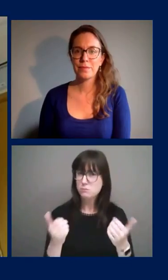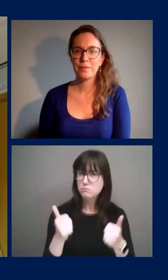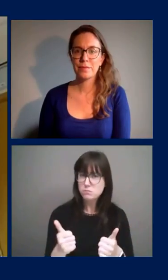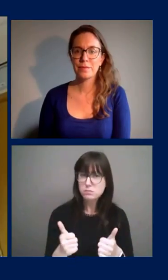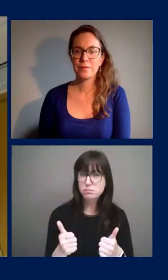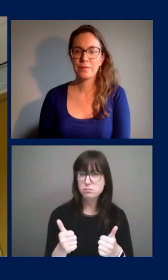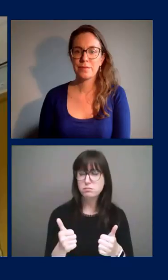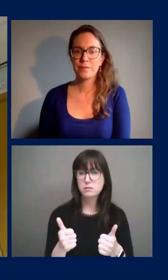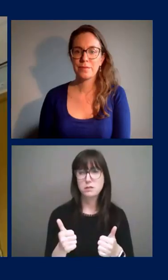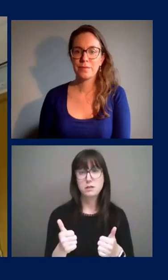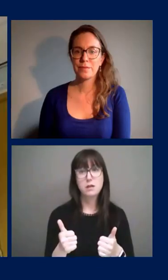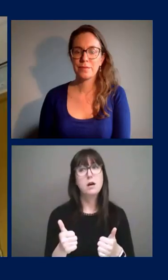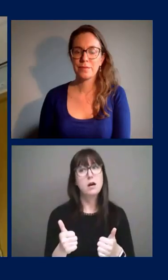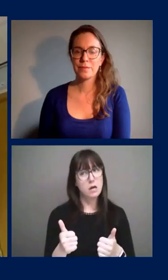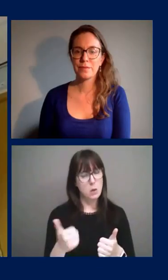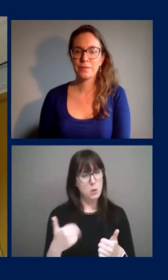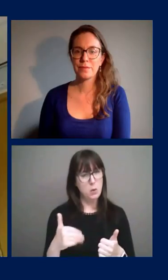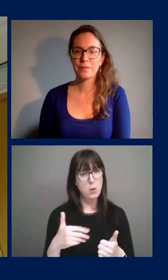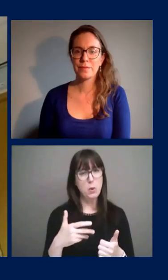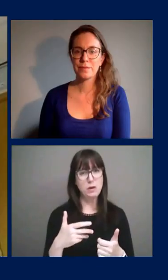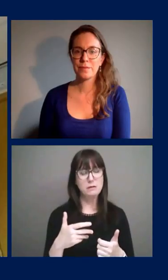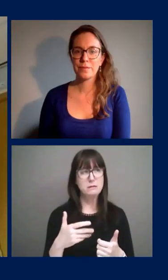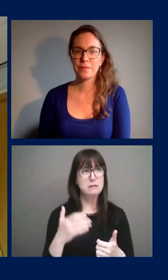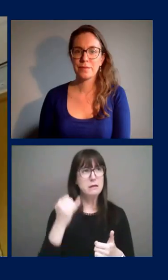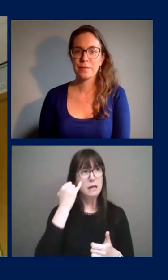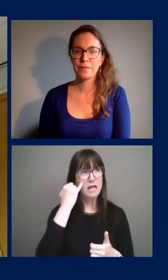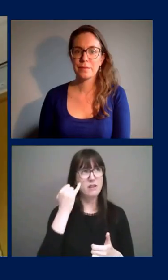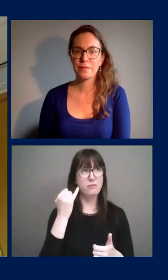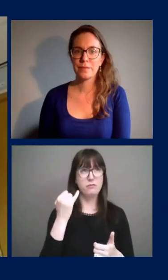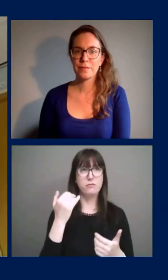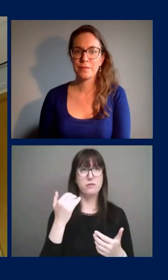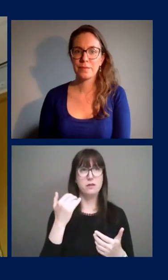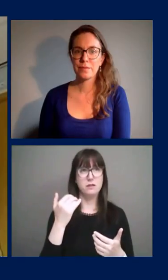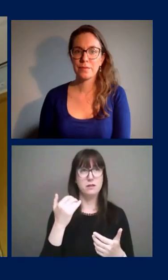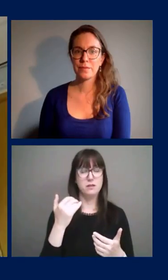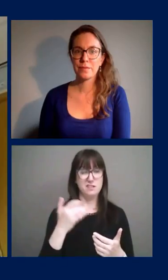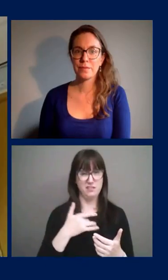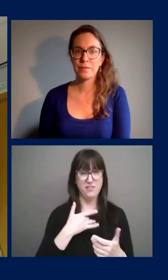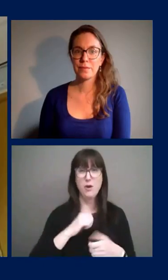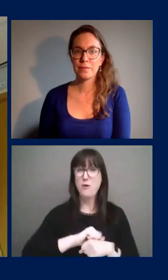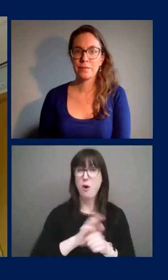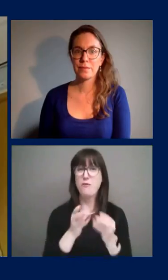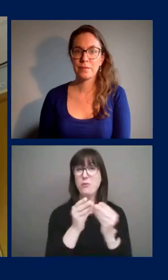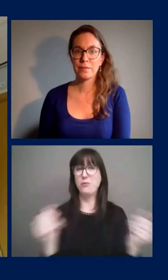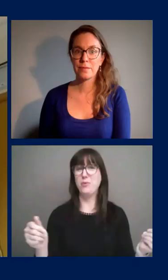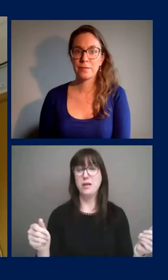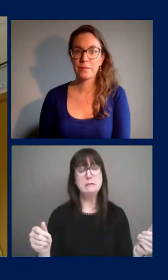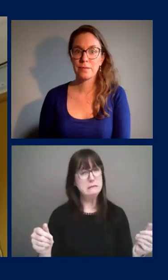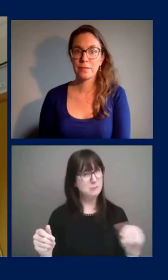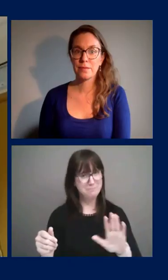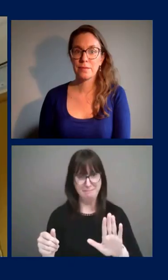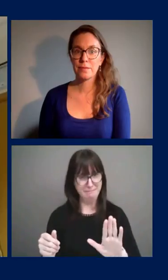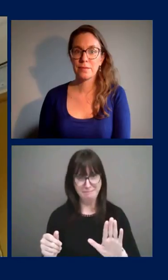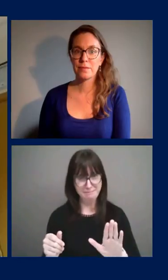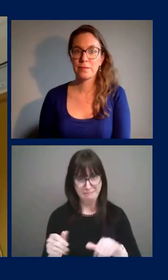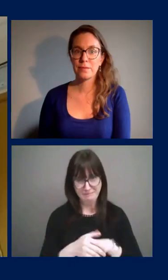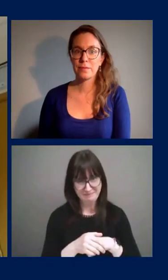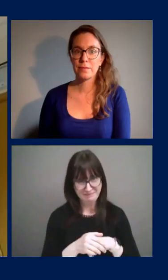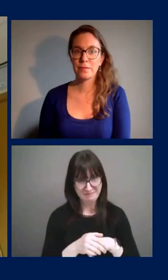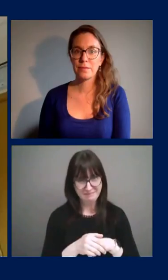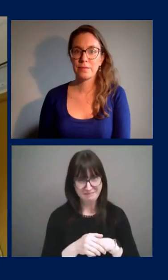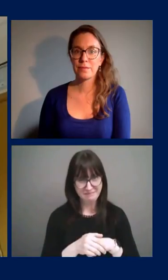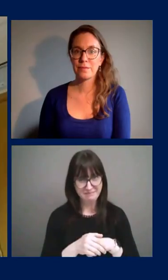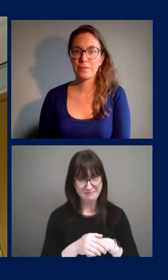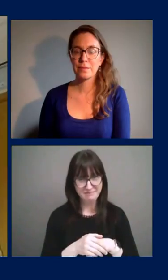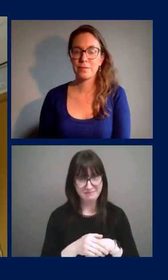very ambitious goal to think about eliminating this virus. Uh, I, I think that's not realistic in the short term.